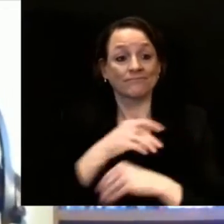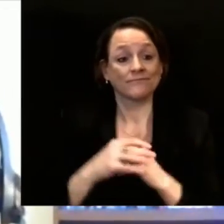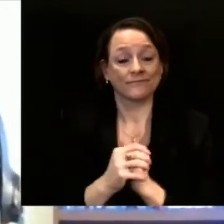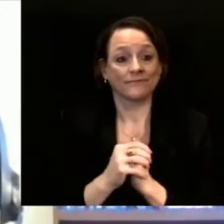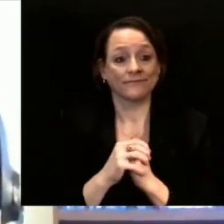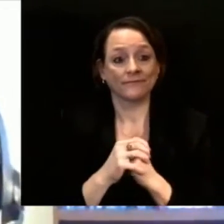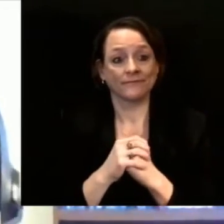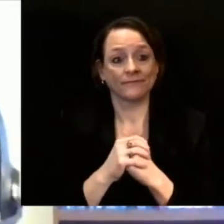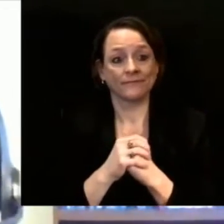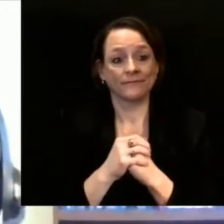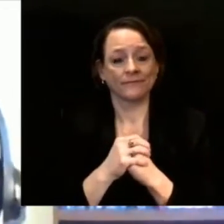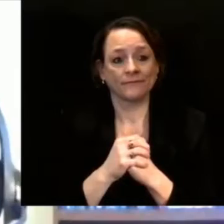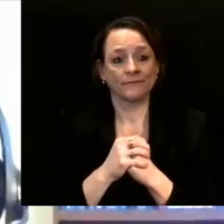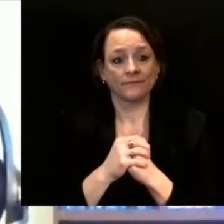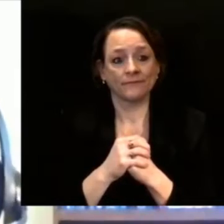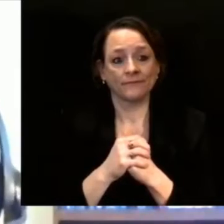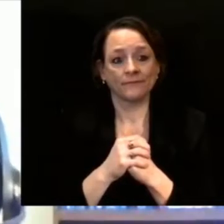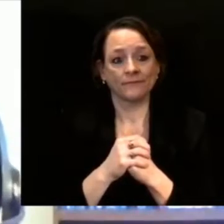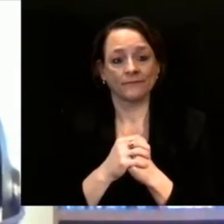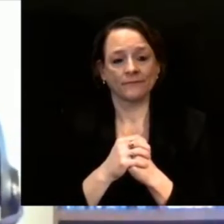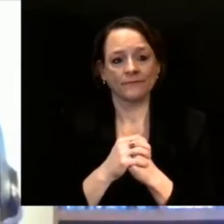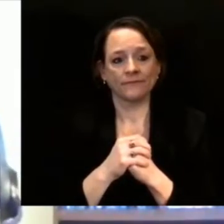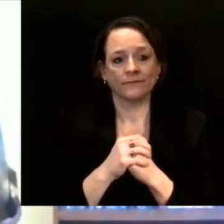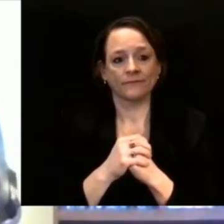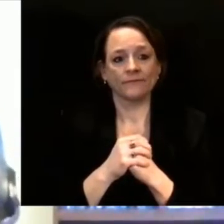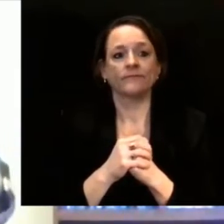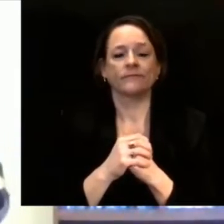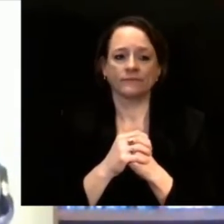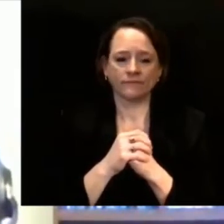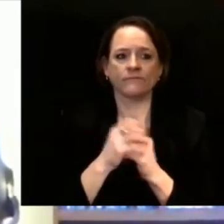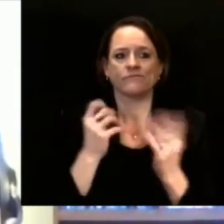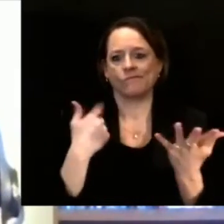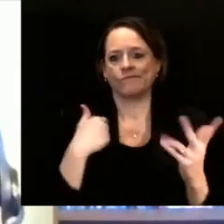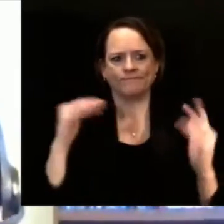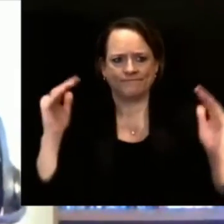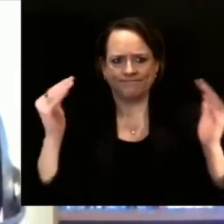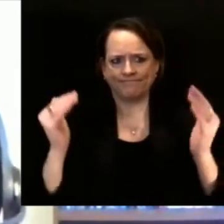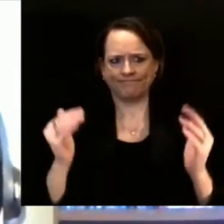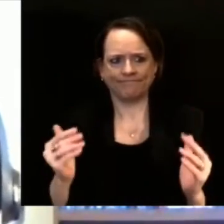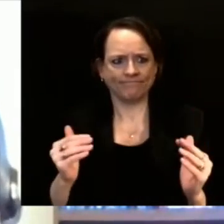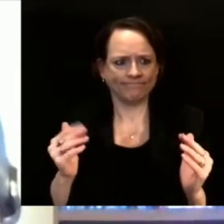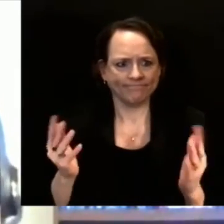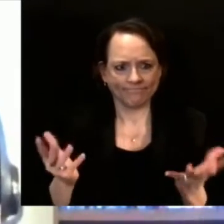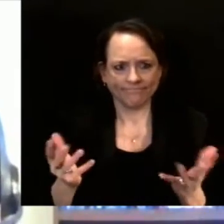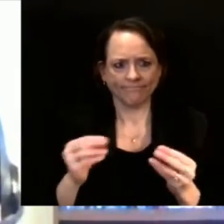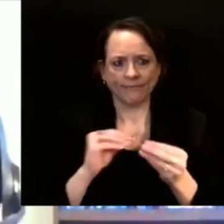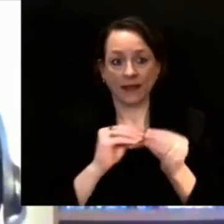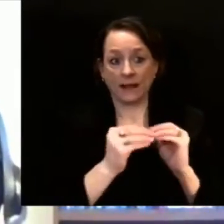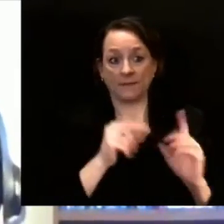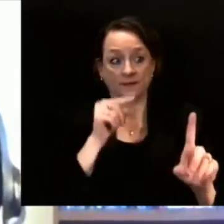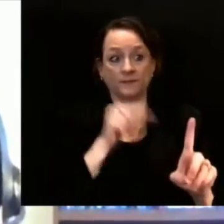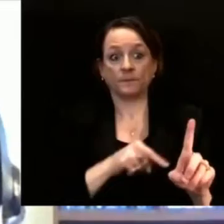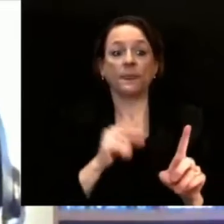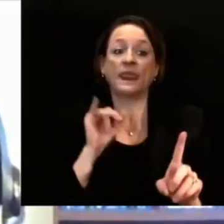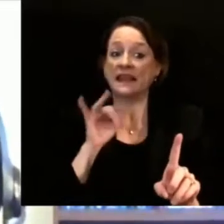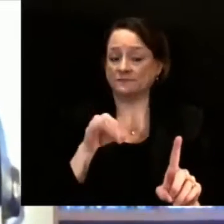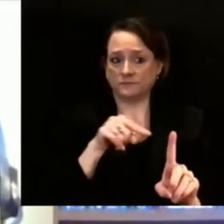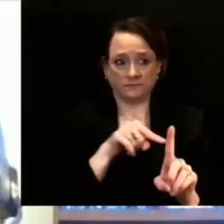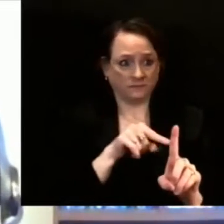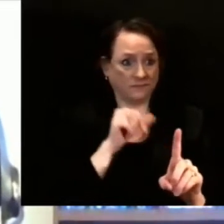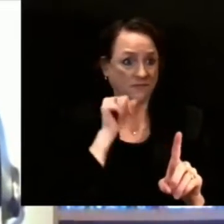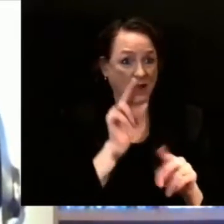be used by them. And we'll likely be taking some of those doses back and getting them into the bloodstream of our other